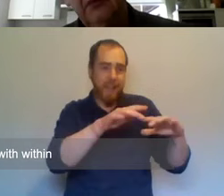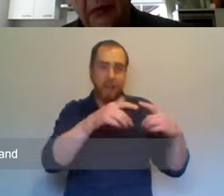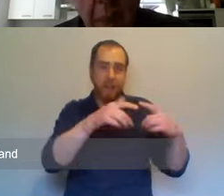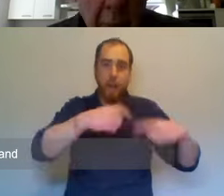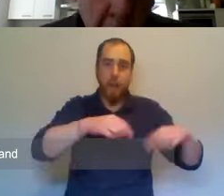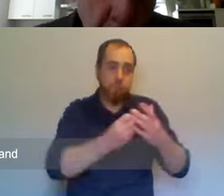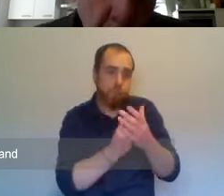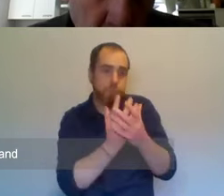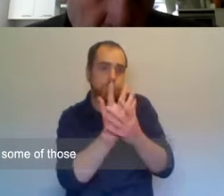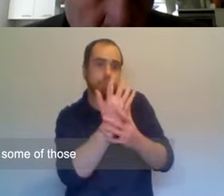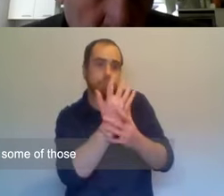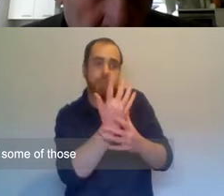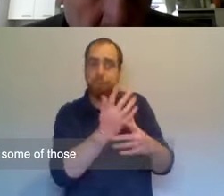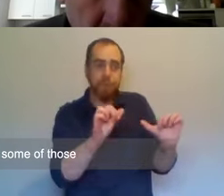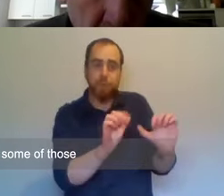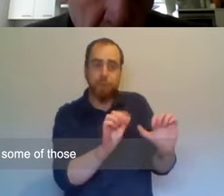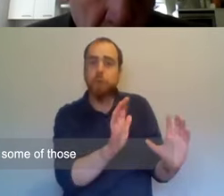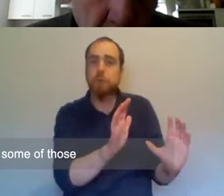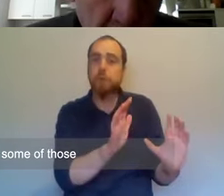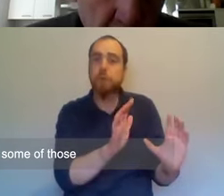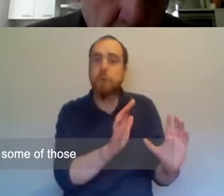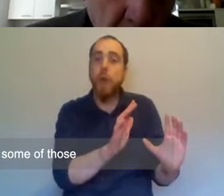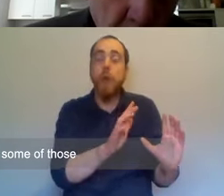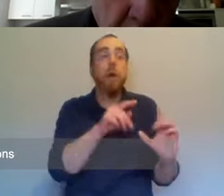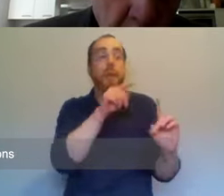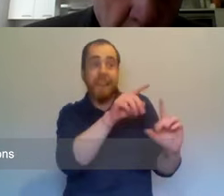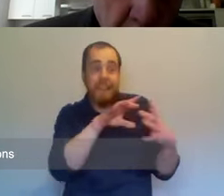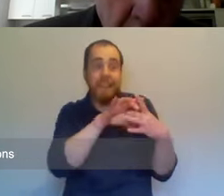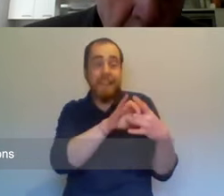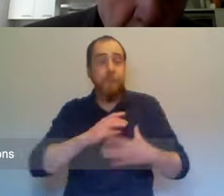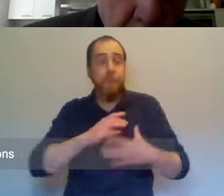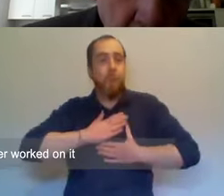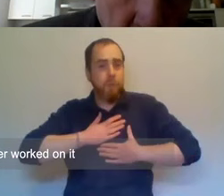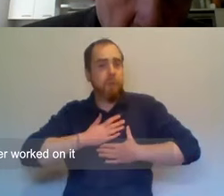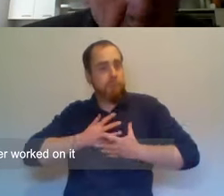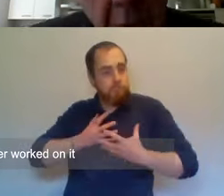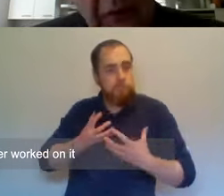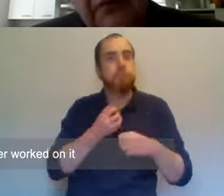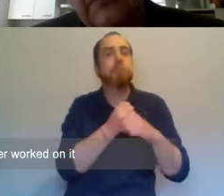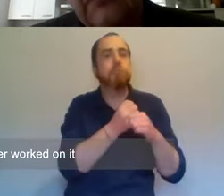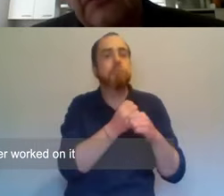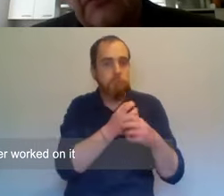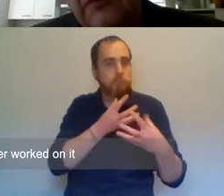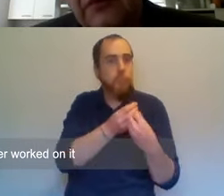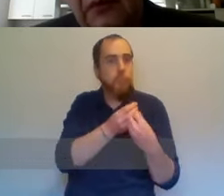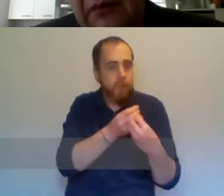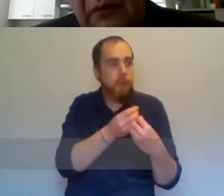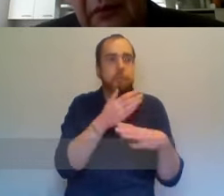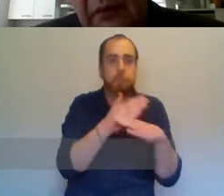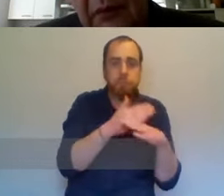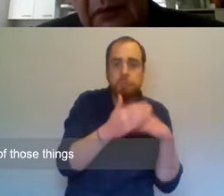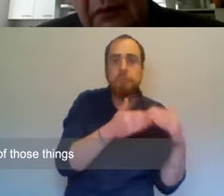Northern Ireland, and the emotion behind some of those, those missions. It's material I found, never worked on it properly.